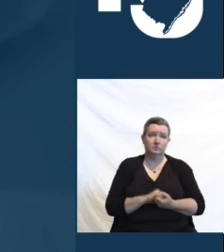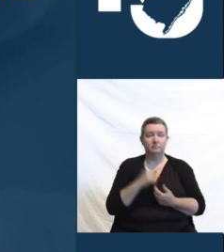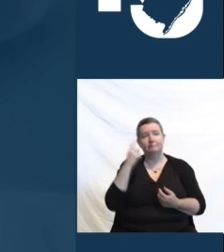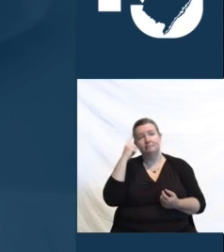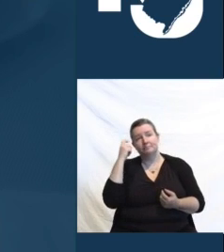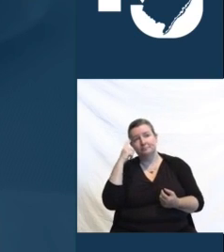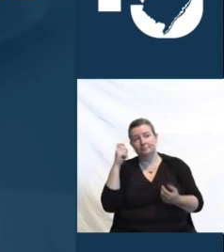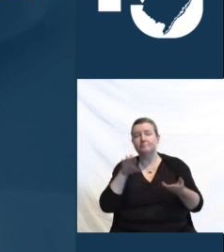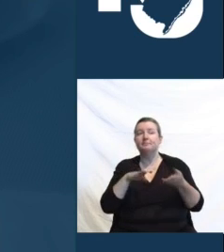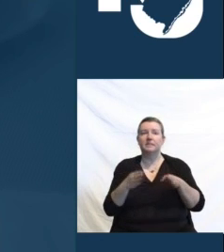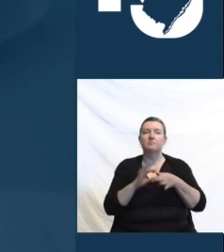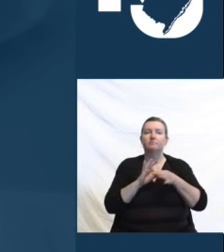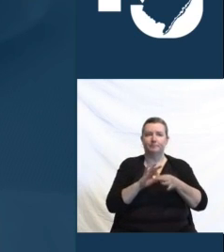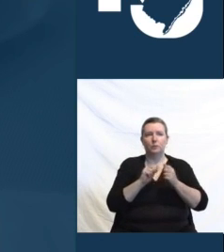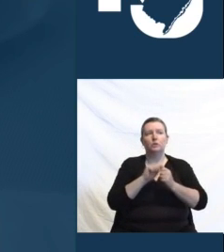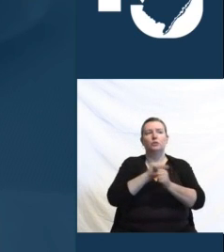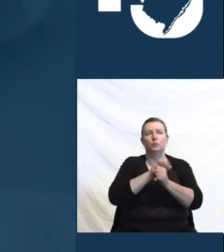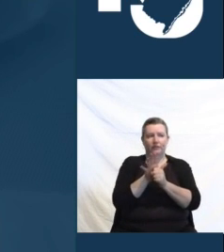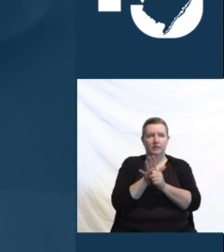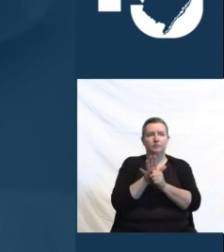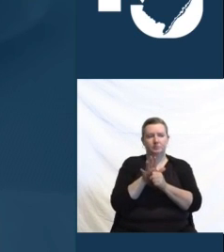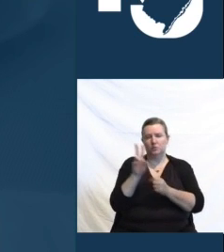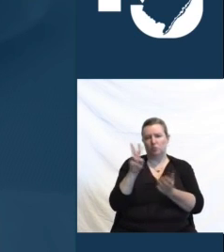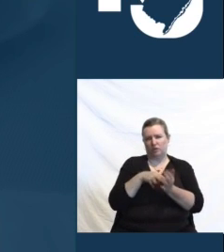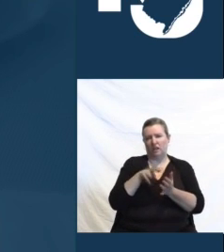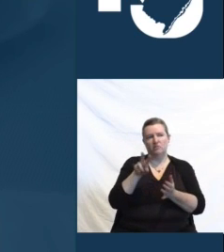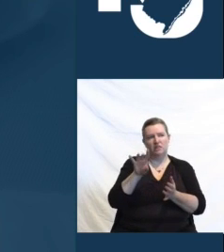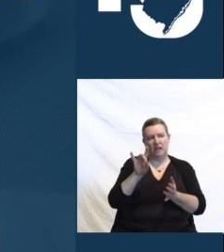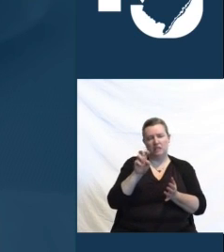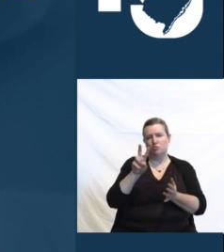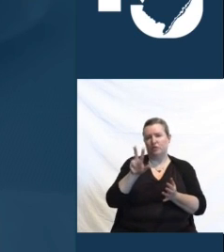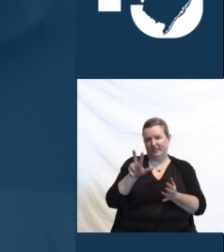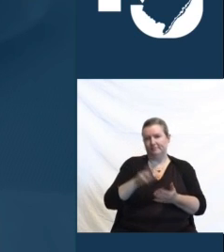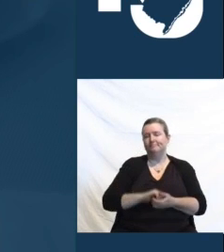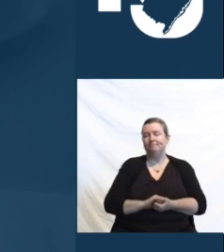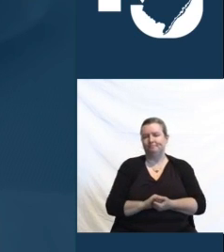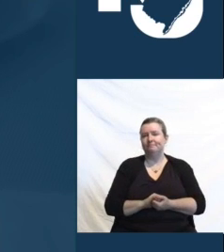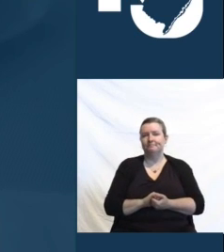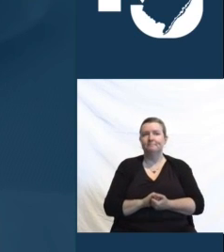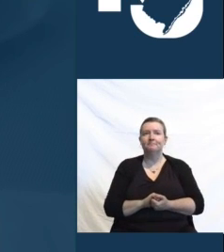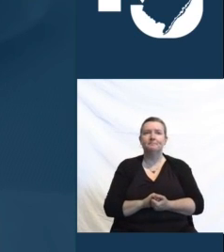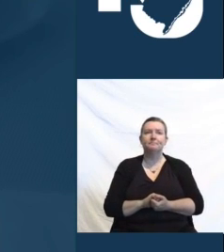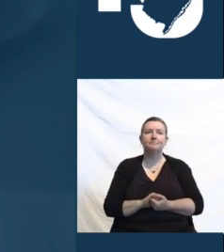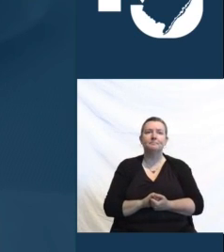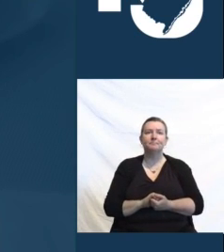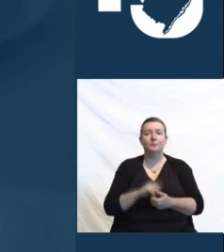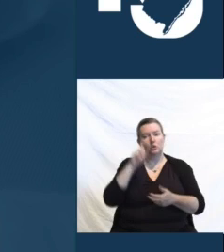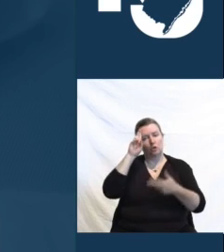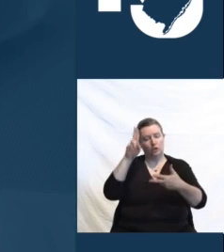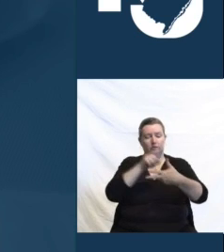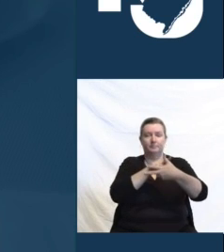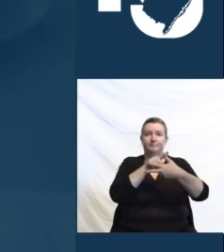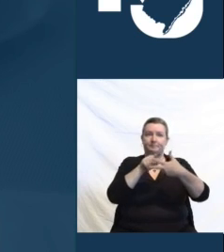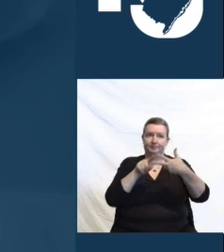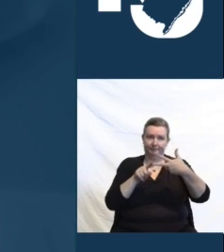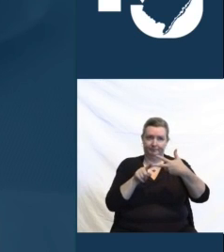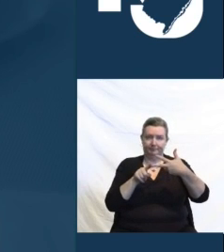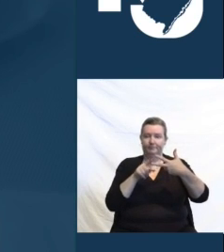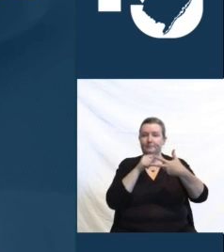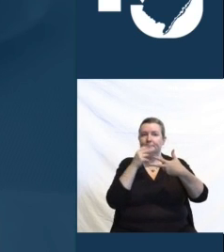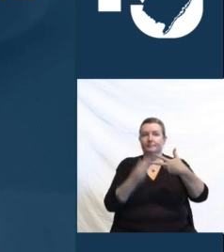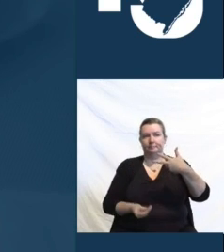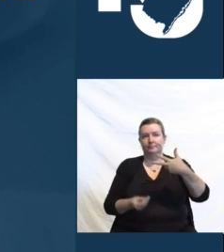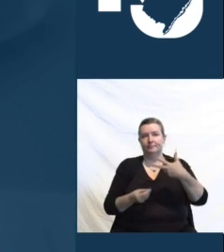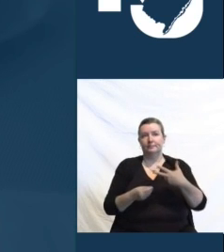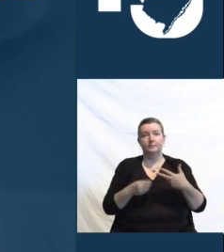Let's take a couple of minutes to remember the lives of three more of the New Jerseyans we've lost over the course of this pandemic. And today, in particular, we